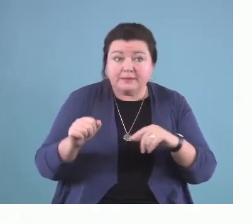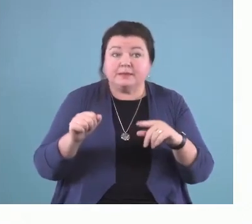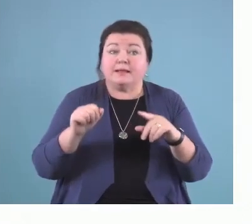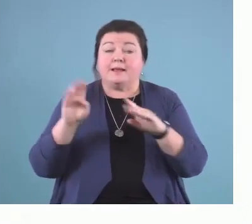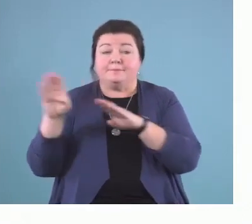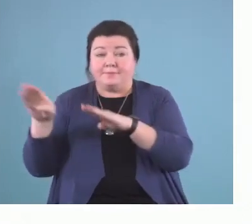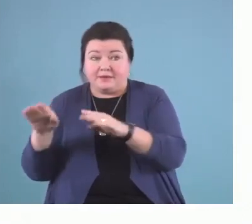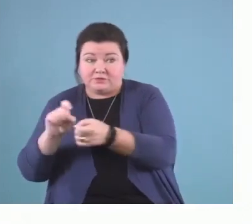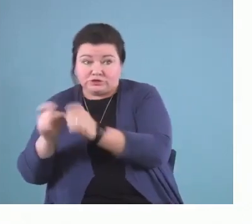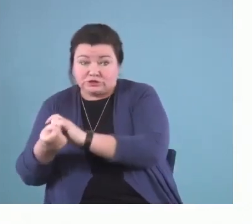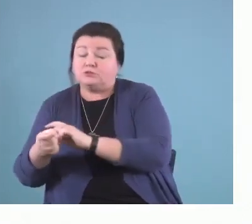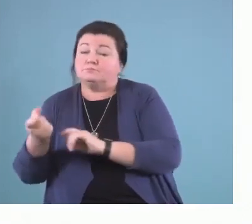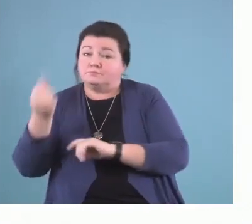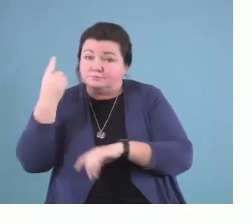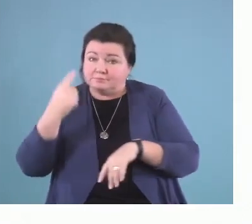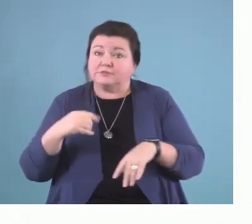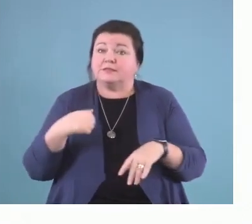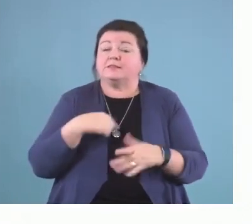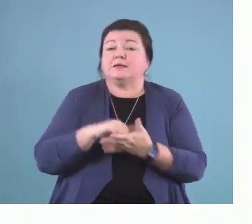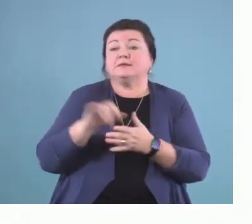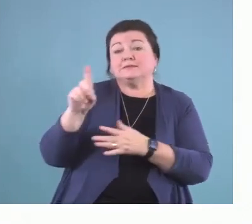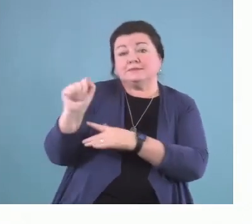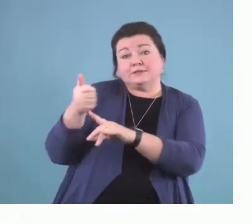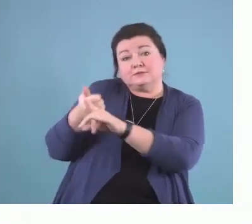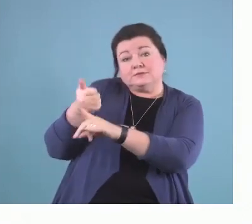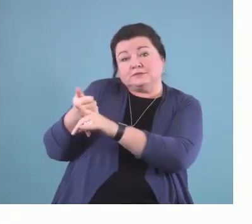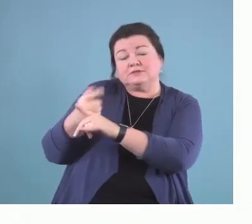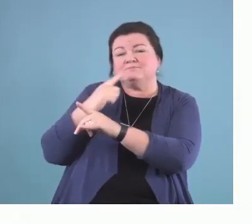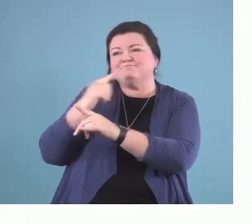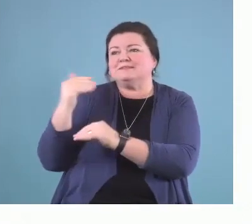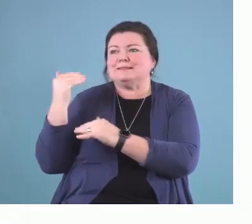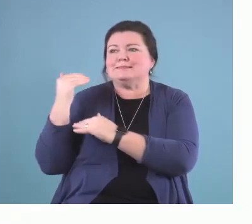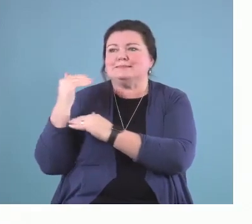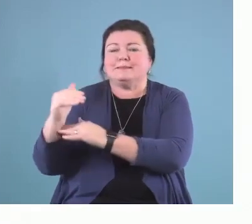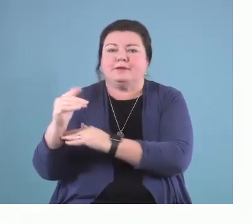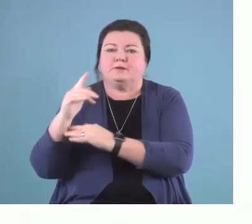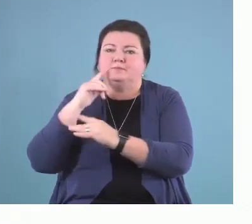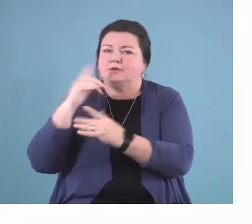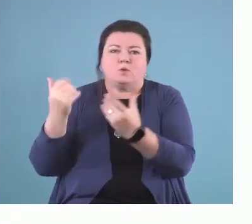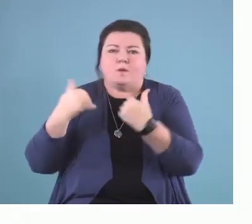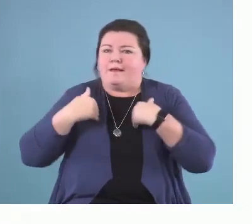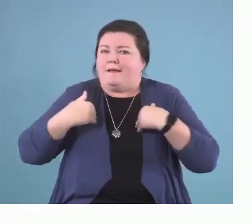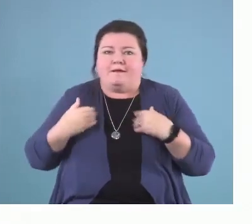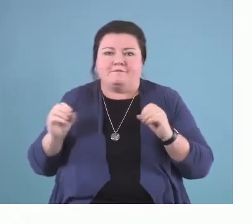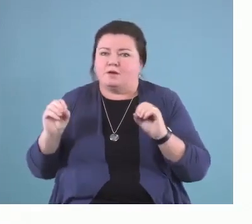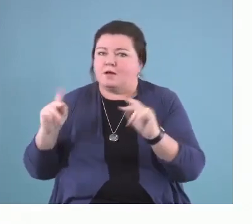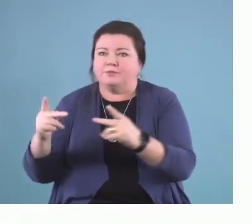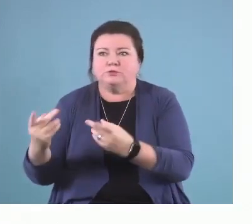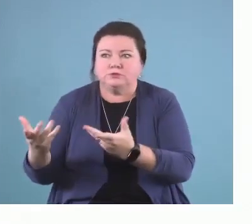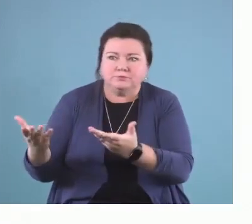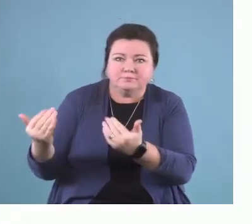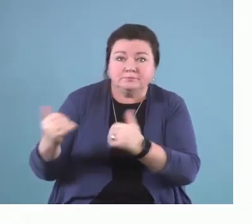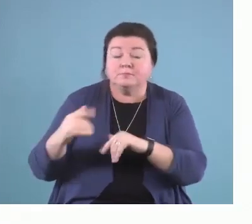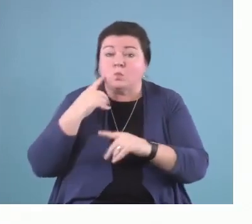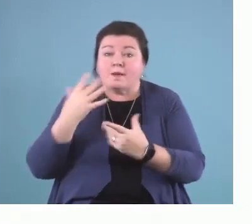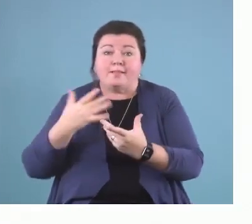disability is understood to be a limitation of opportunities that results from the interactions